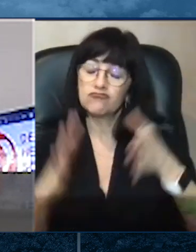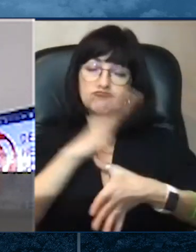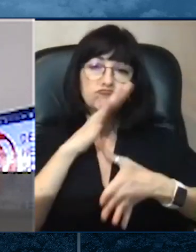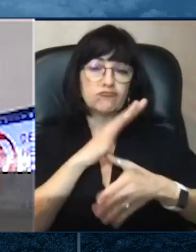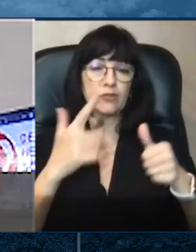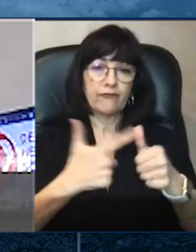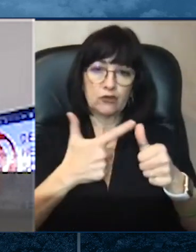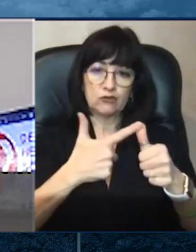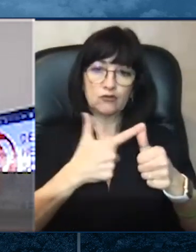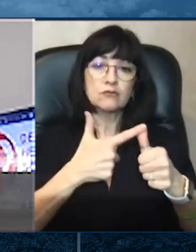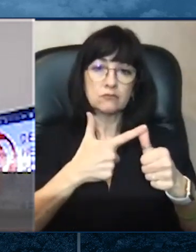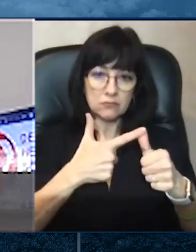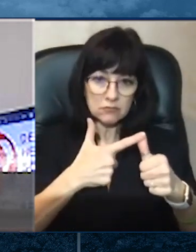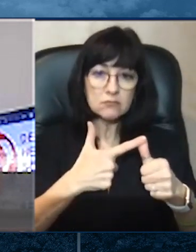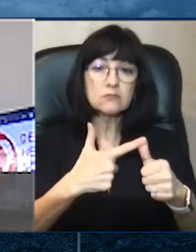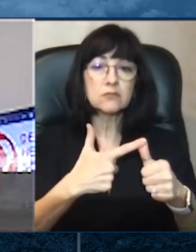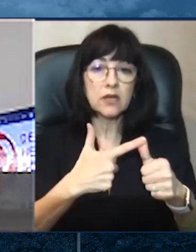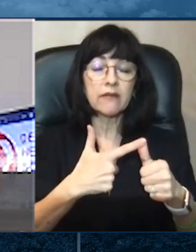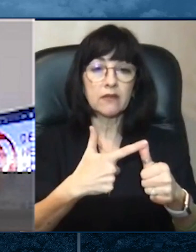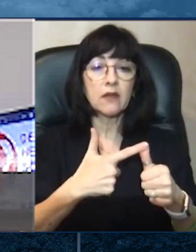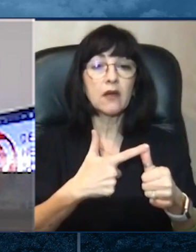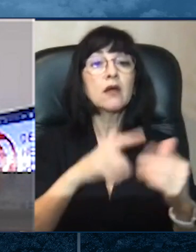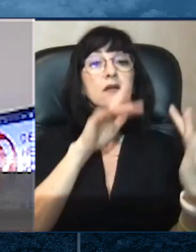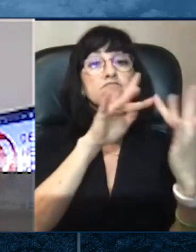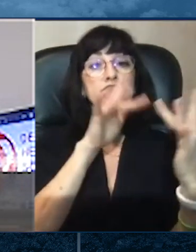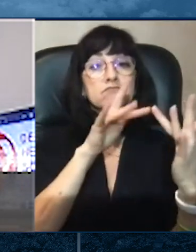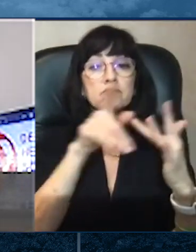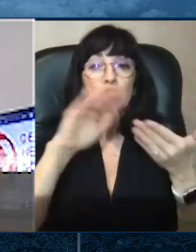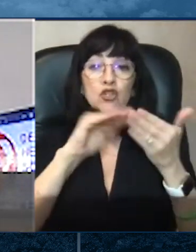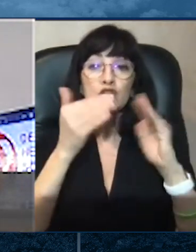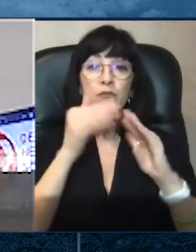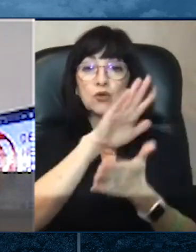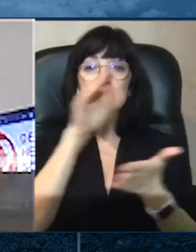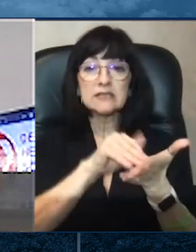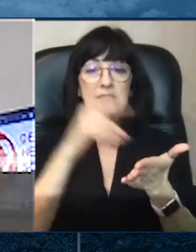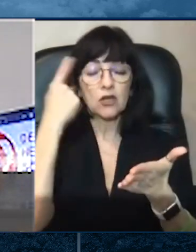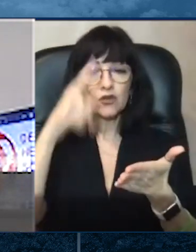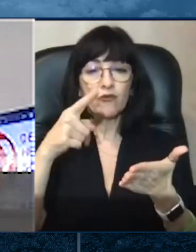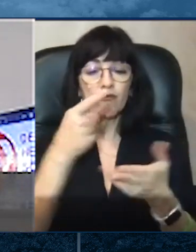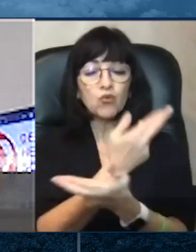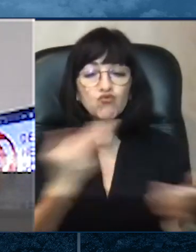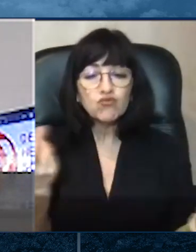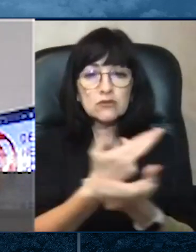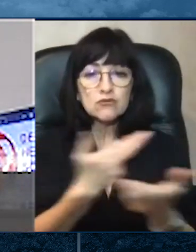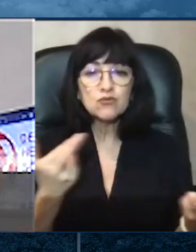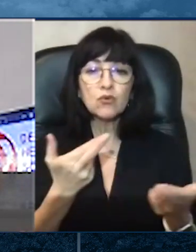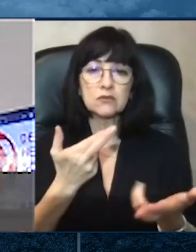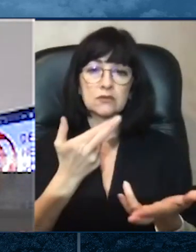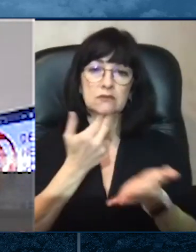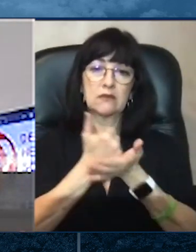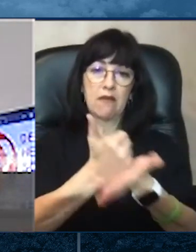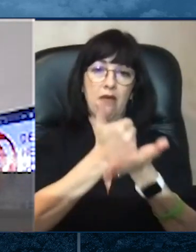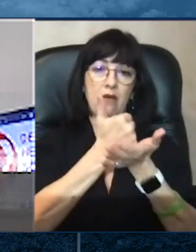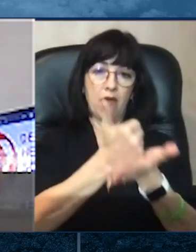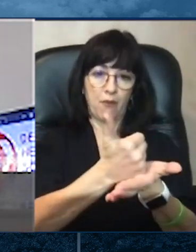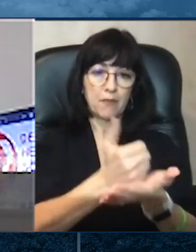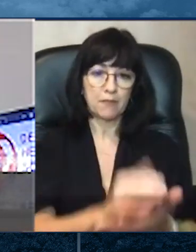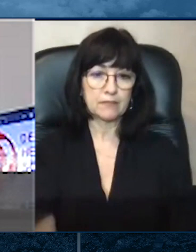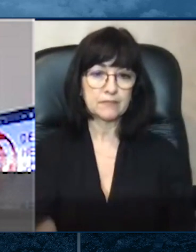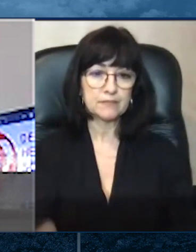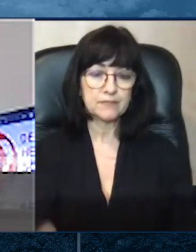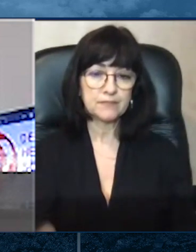your resources and community centers for additional help. Thank you. Thank you. Thank La segunda.